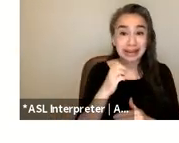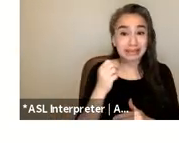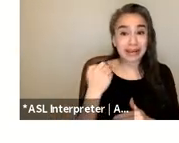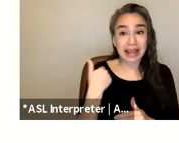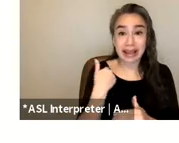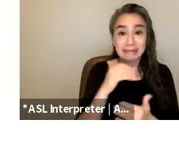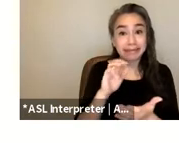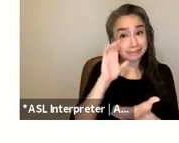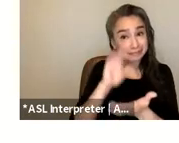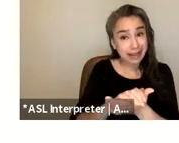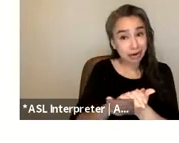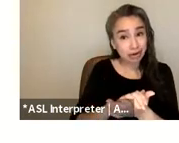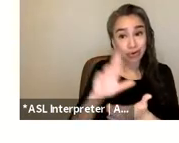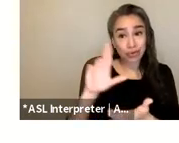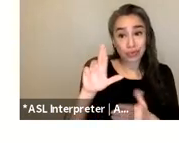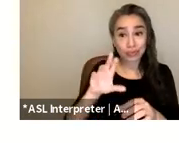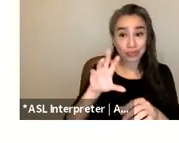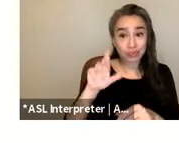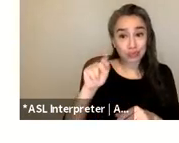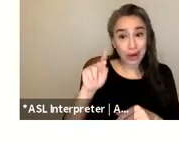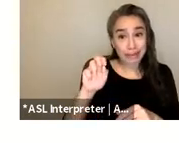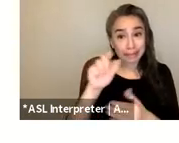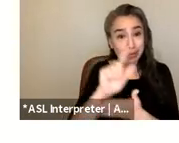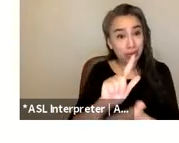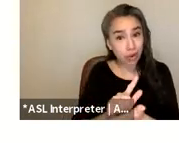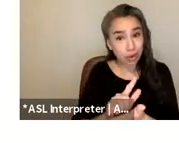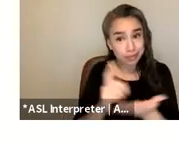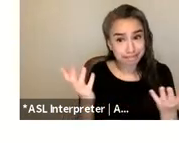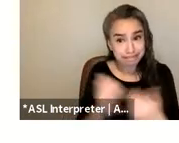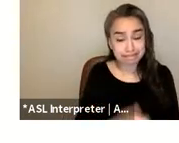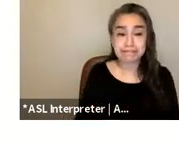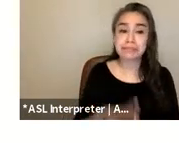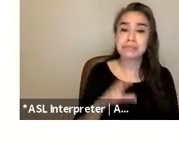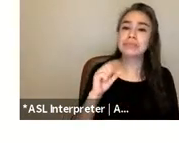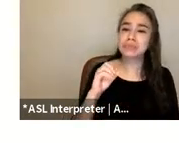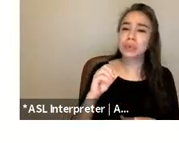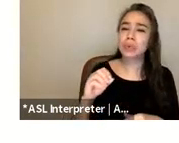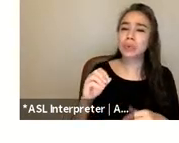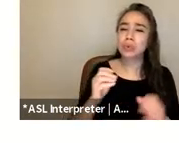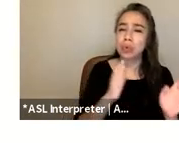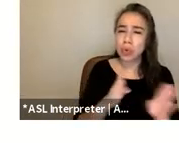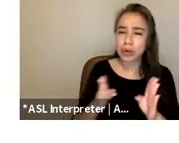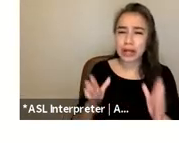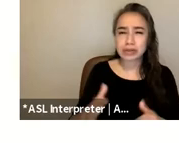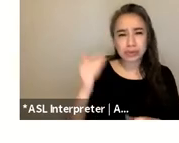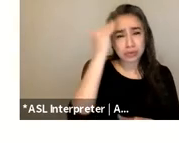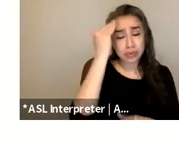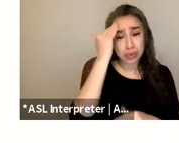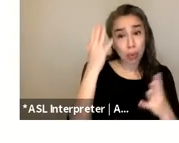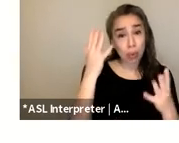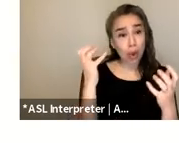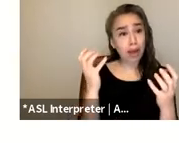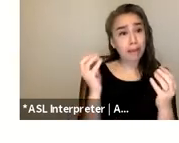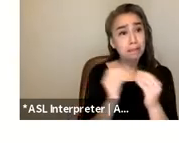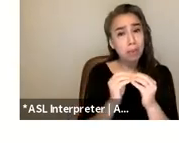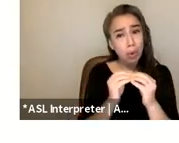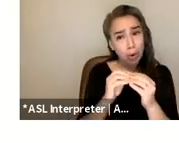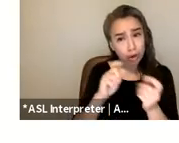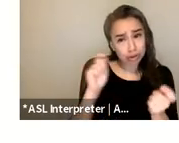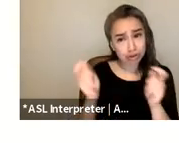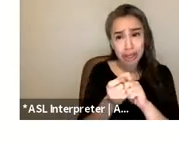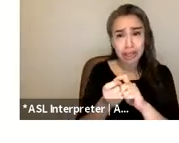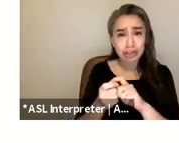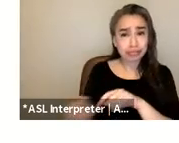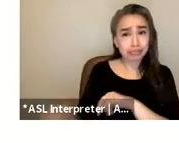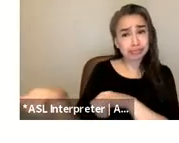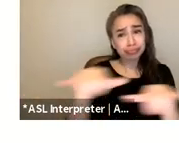advocates and organizers knew that in order to get the wide scale um systemic change that they sought for all survivors no matter which